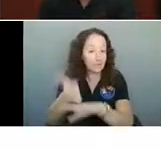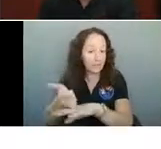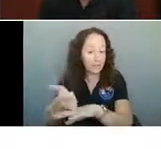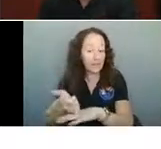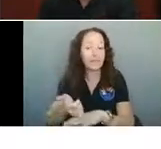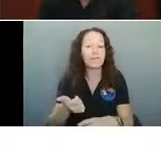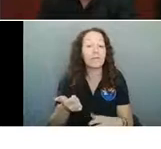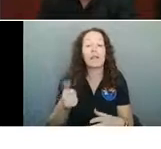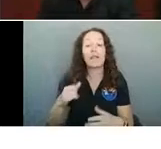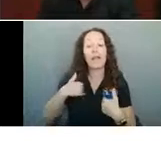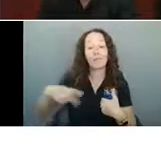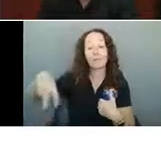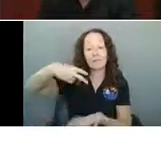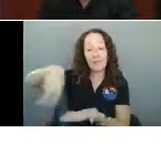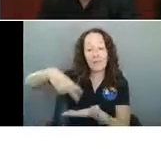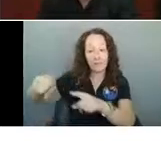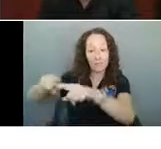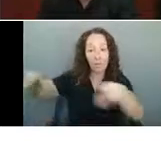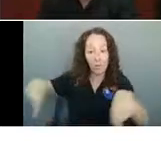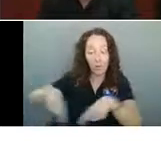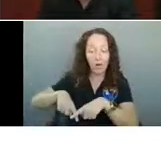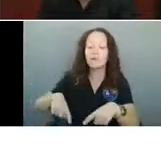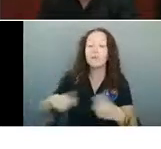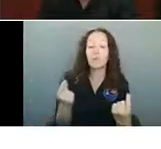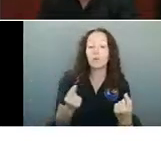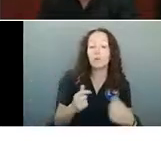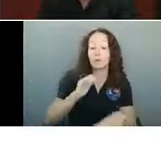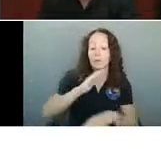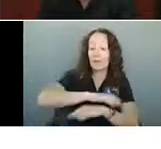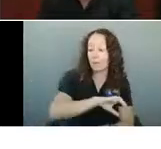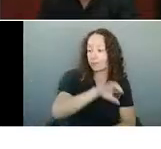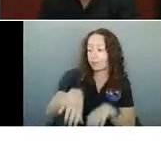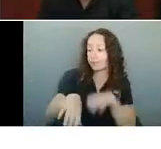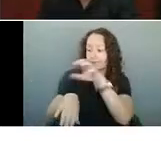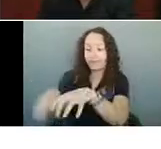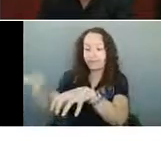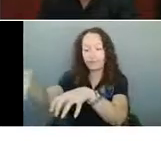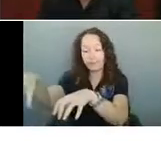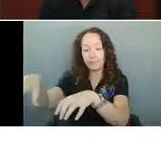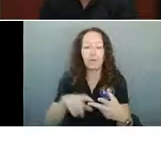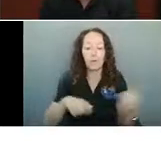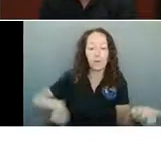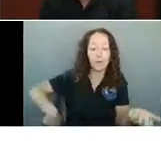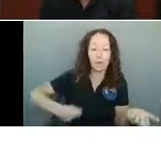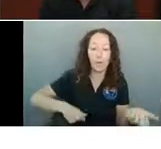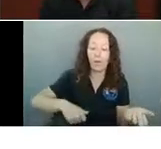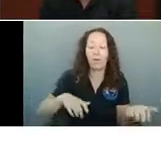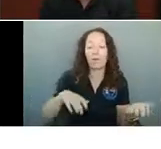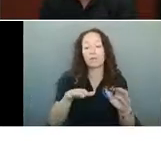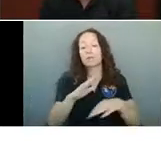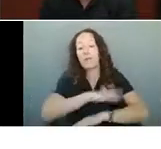floors, you can cover up pool tables and do other things to make sure that people aren't tempted to